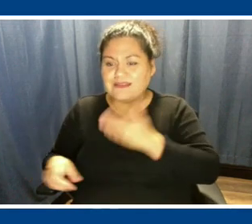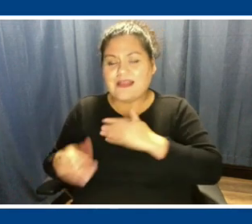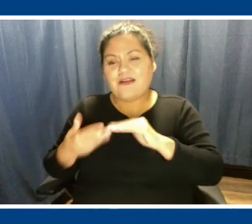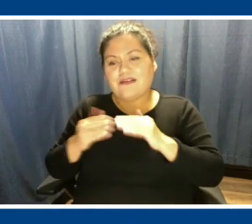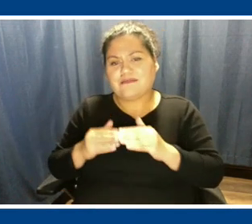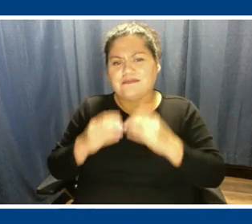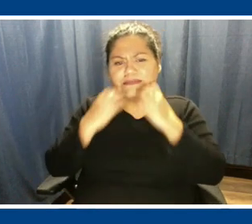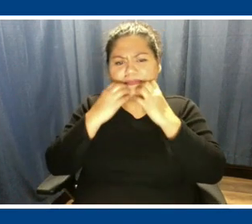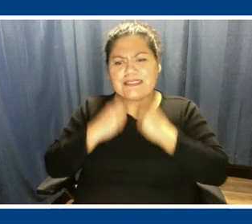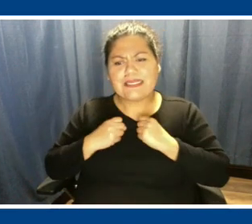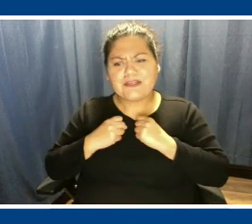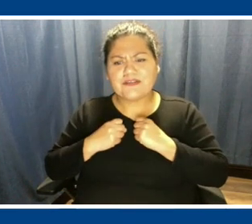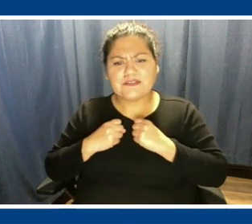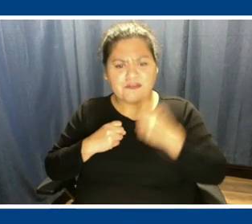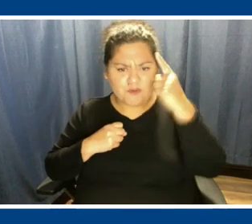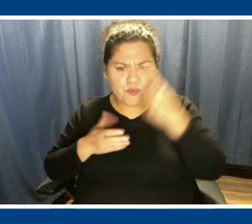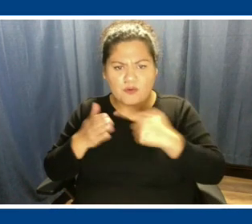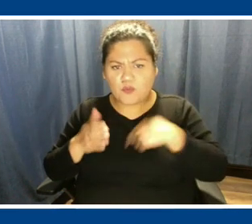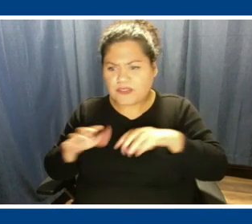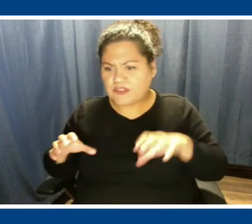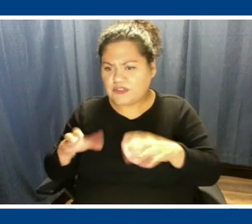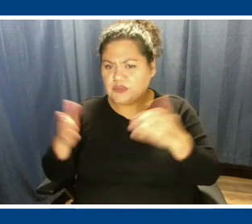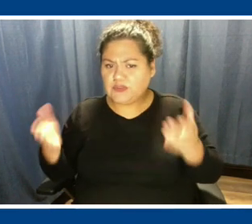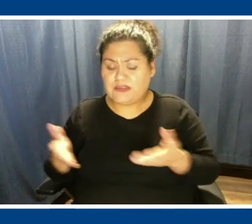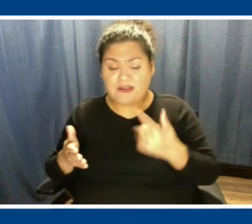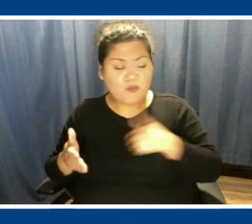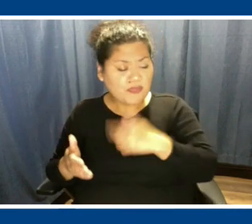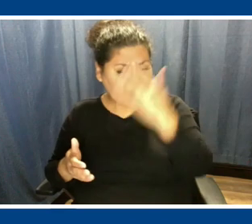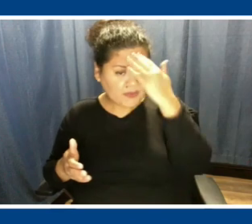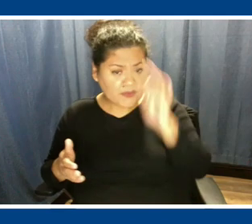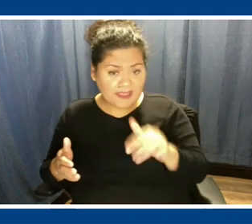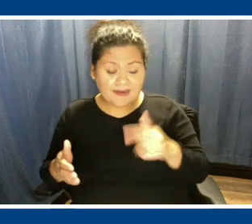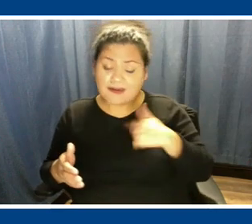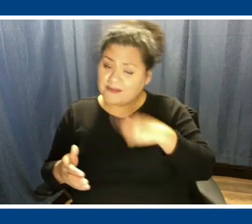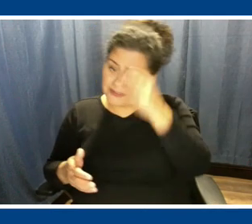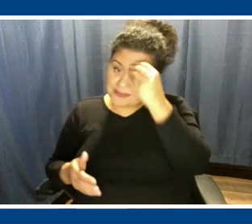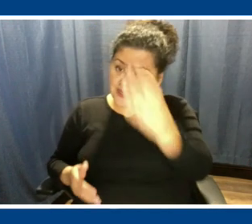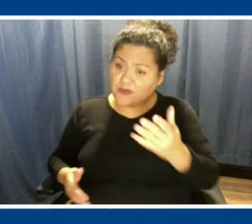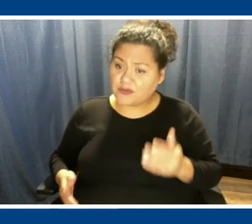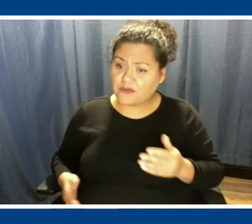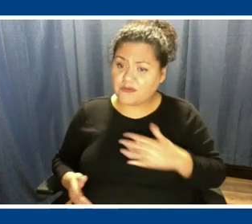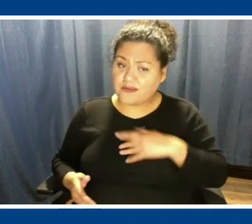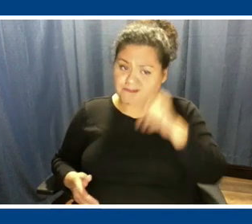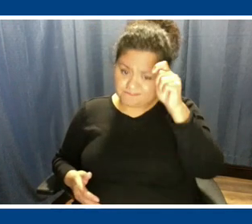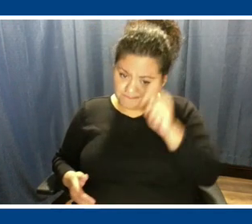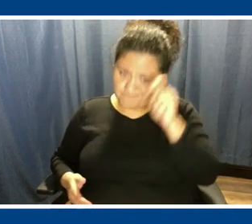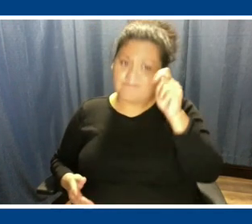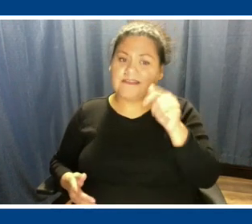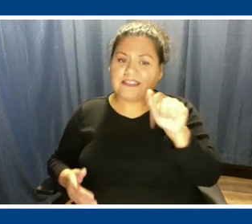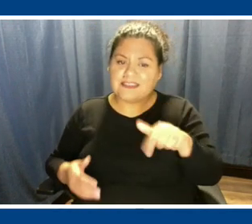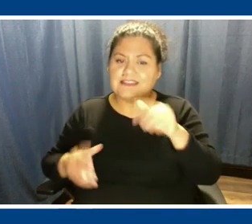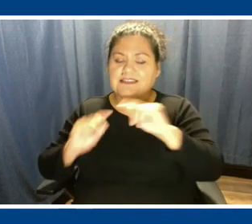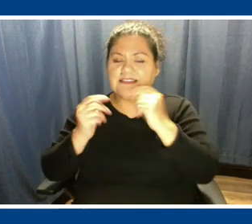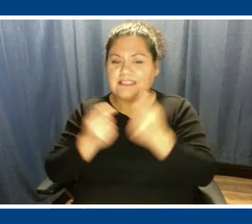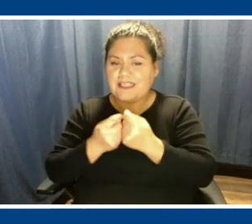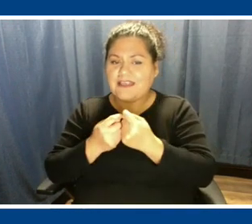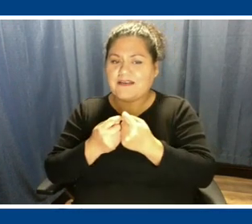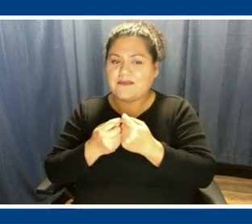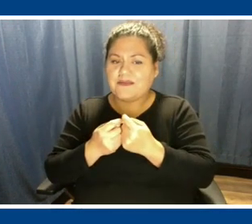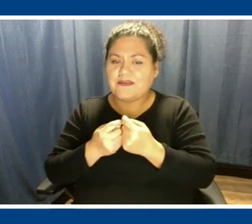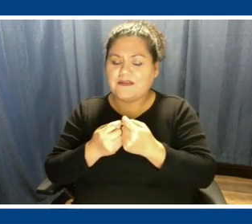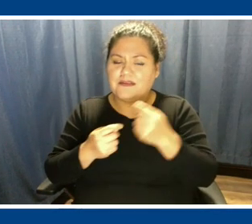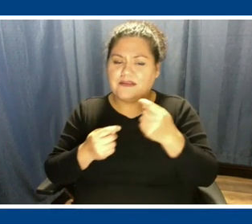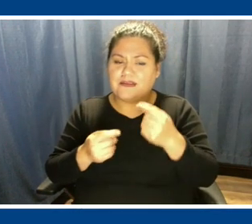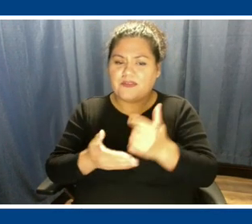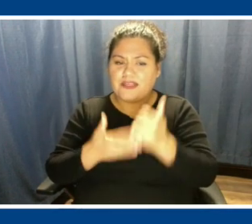what we do here and we know that. And I got to tell you, my hats off to this team again for the help they've given us and look